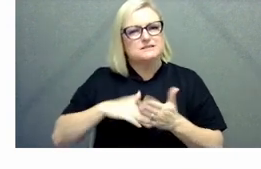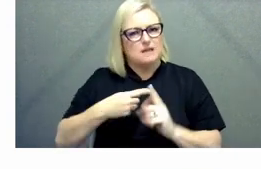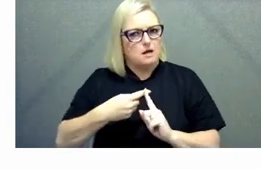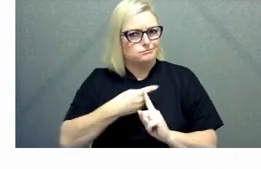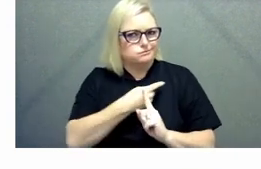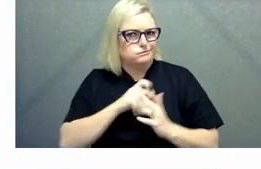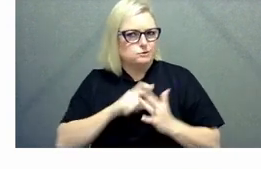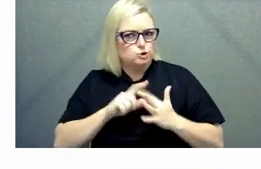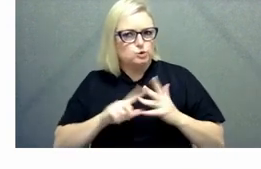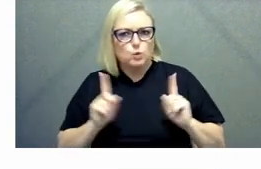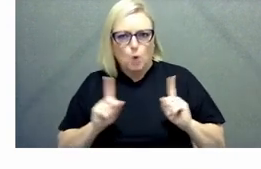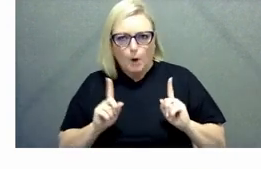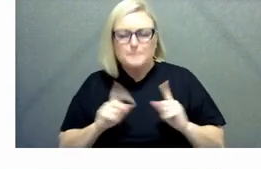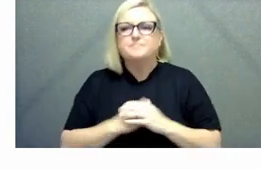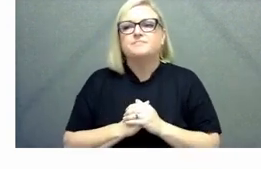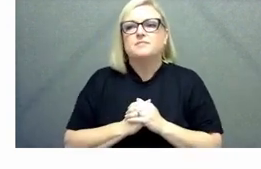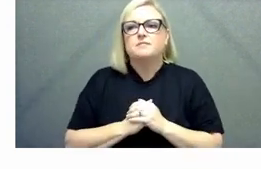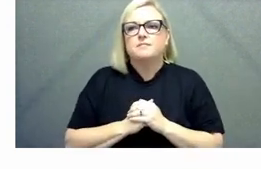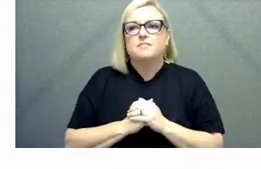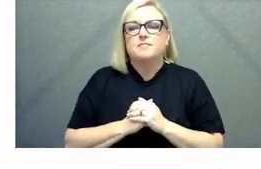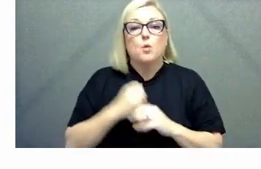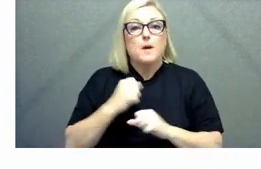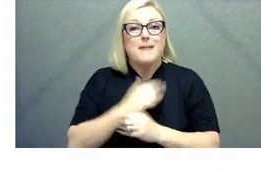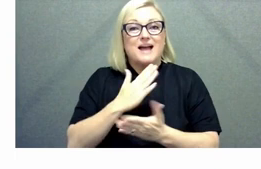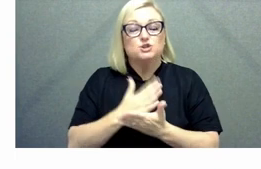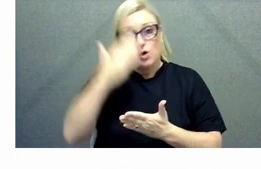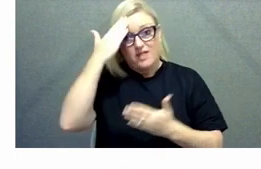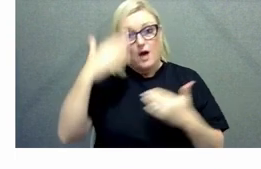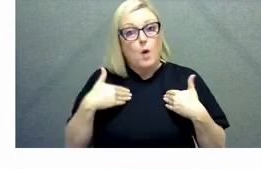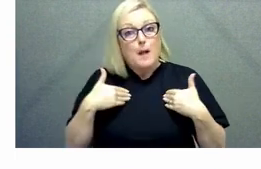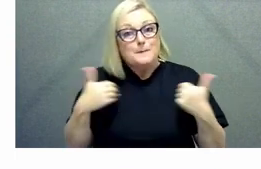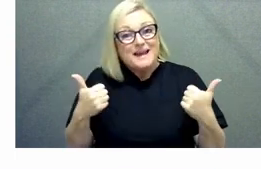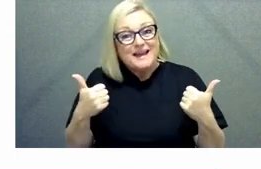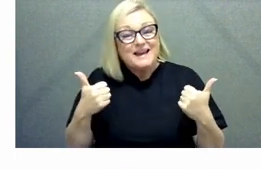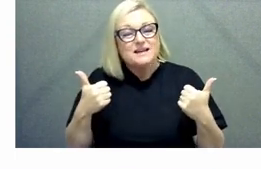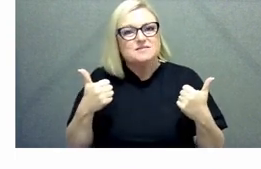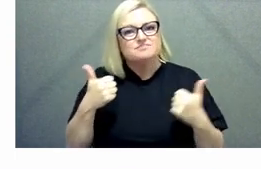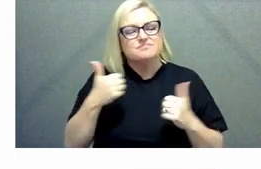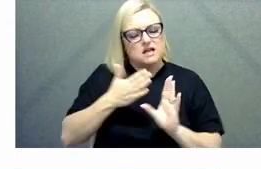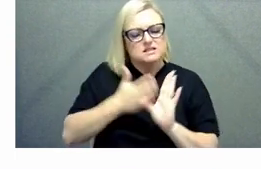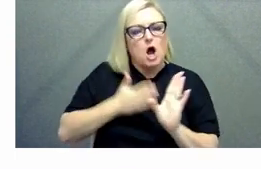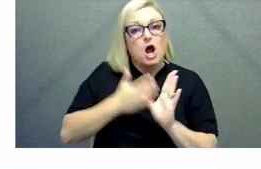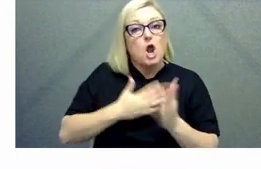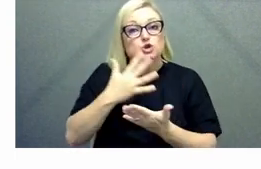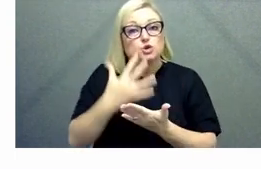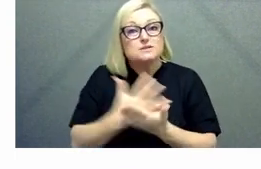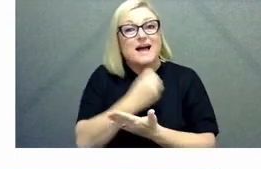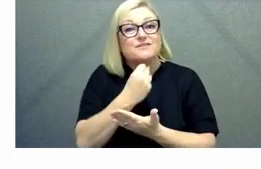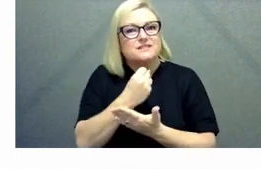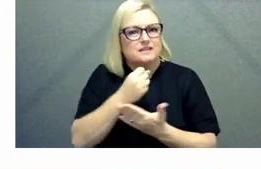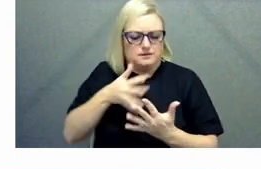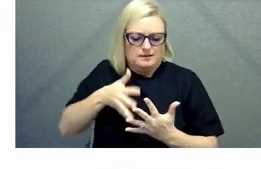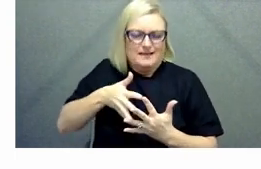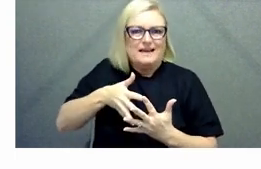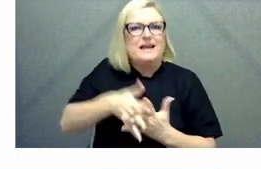build that well-being um and psychological safety into all that we do we make it a topic of conversation when we get